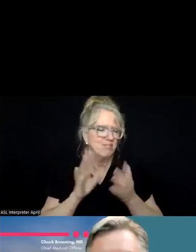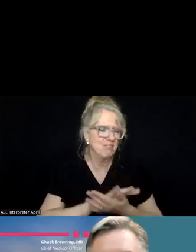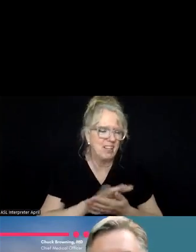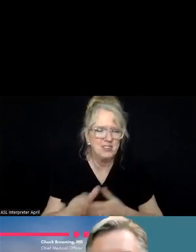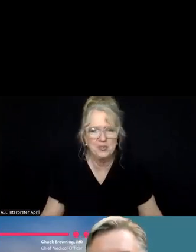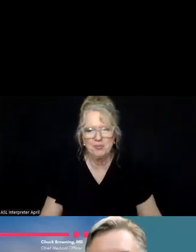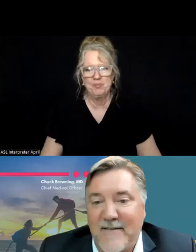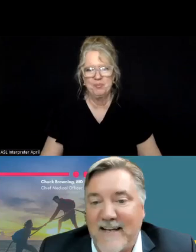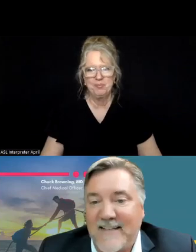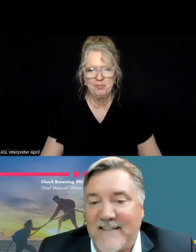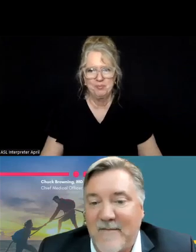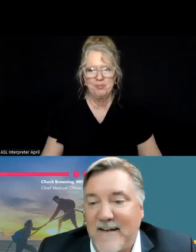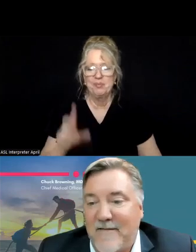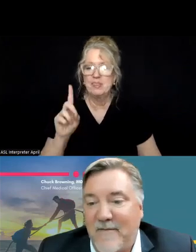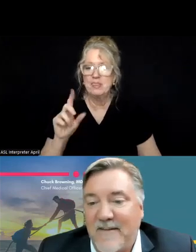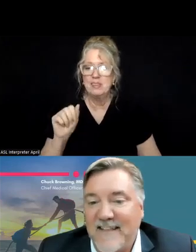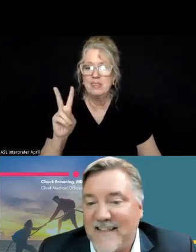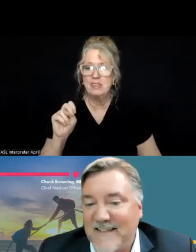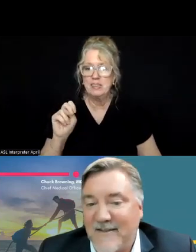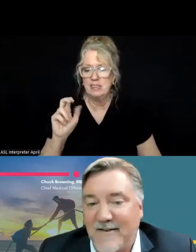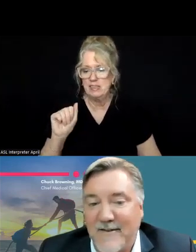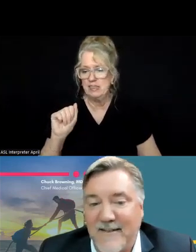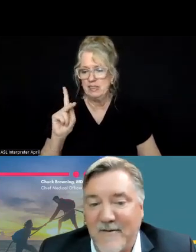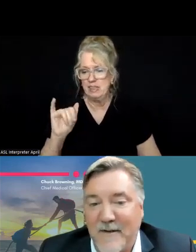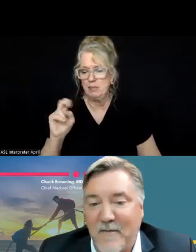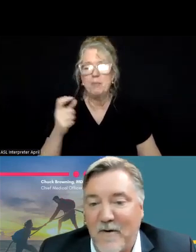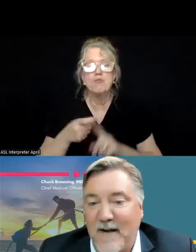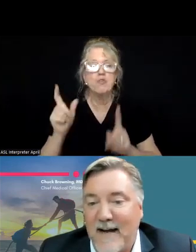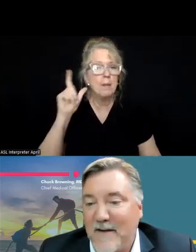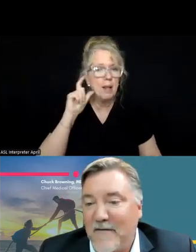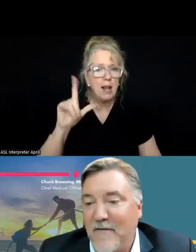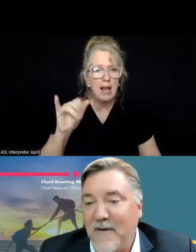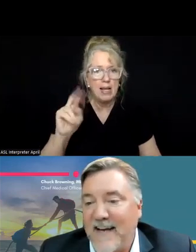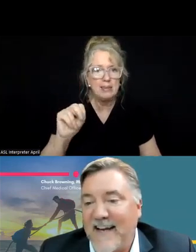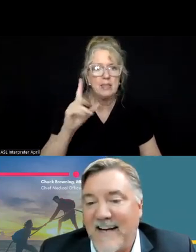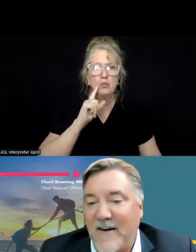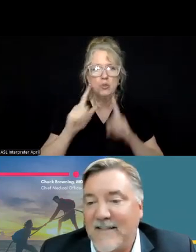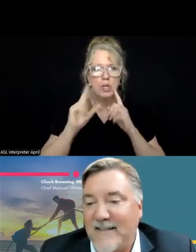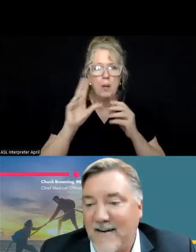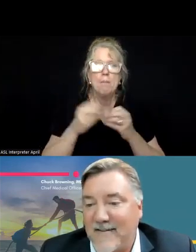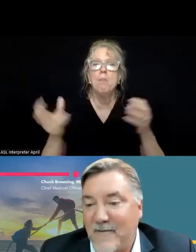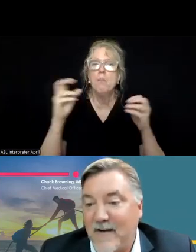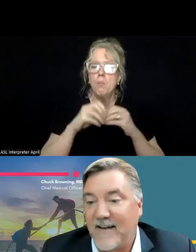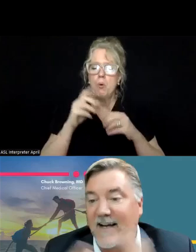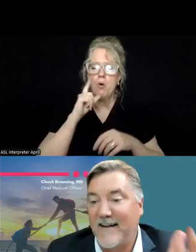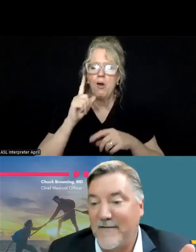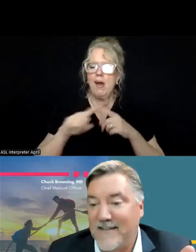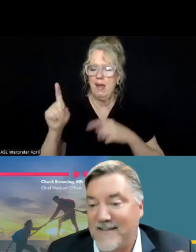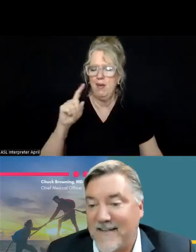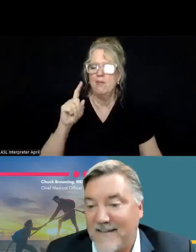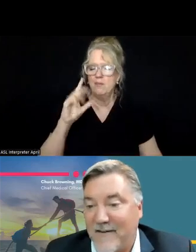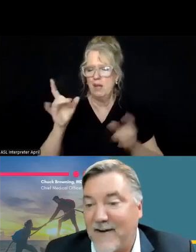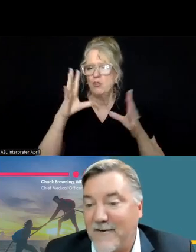So, Dave, from, Dave Adkins is coming in from Listen to talk to us a little bit more about how to be an informed AI crisis care consumer. But in